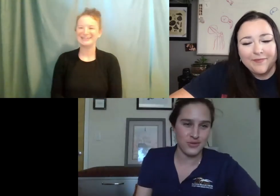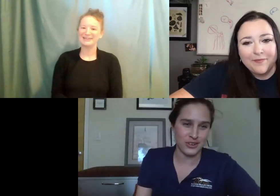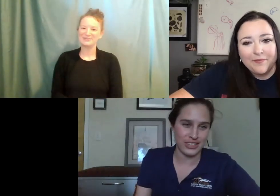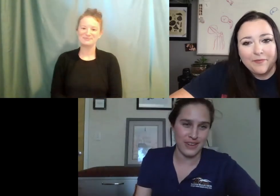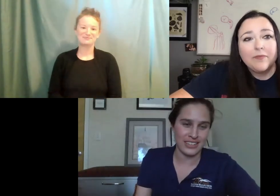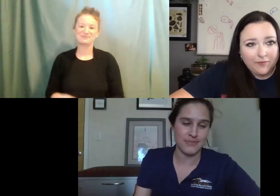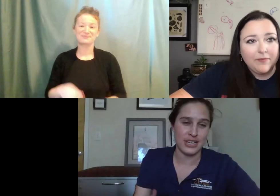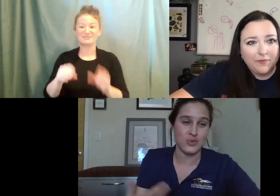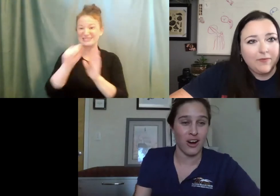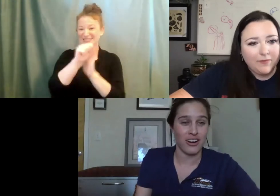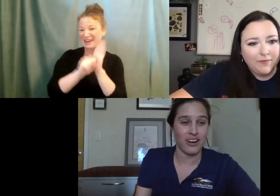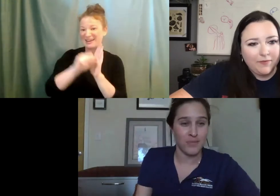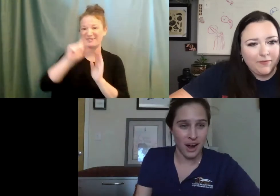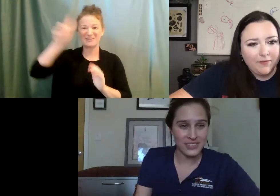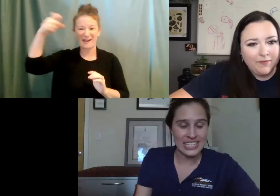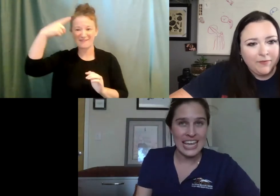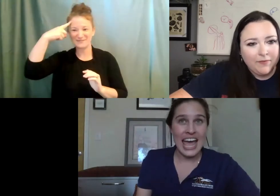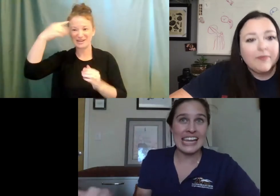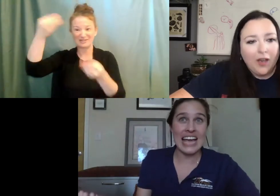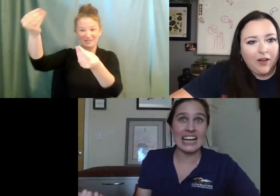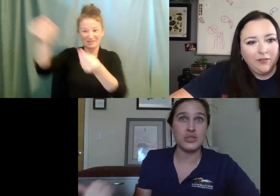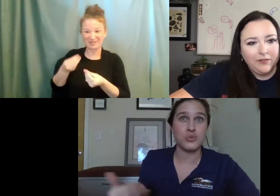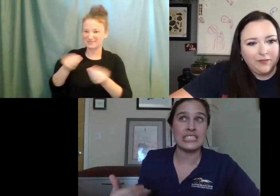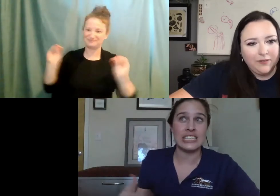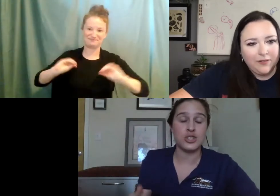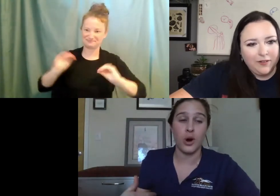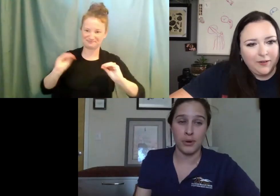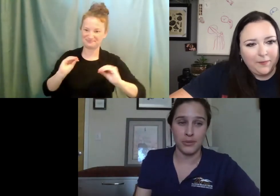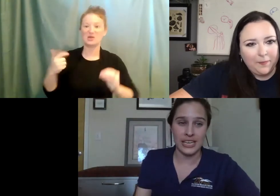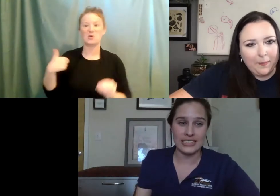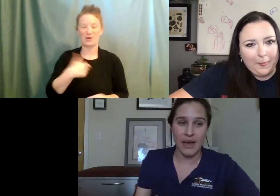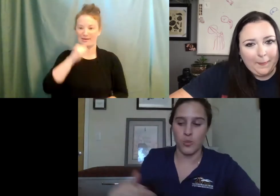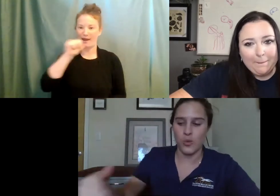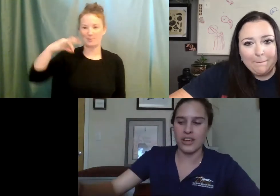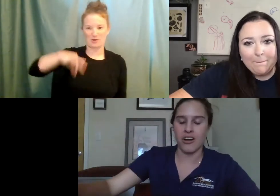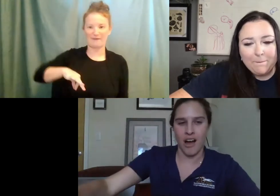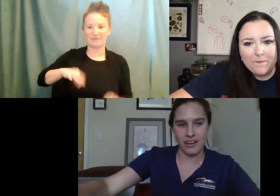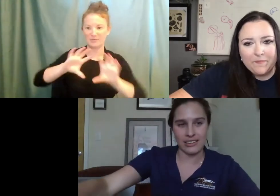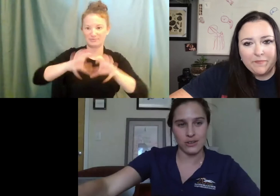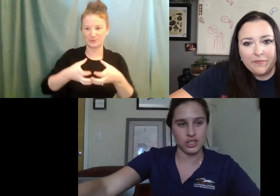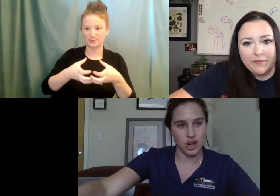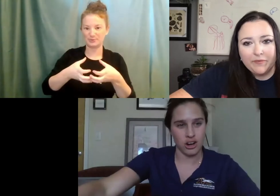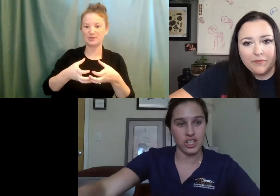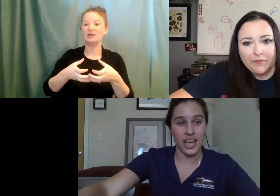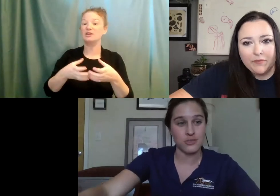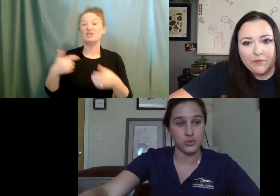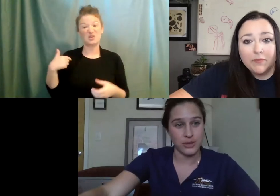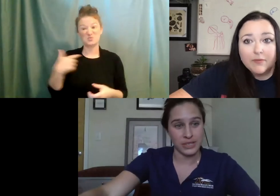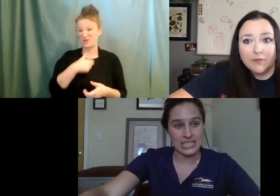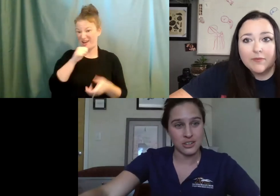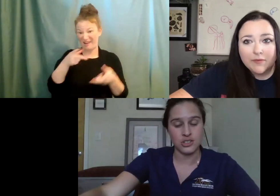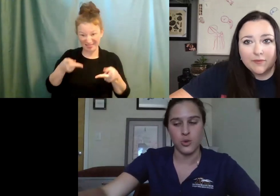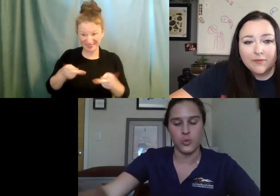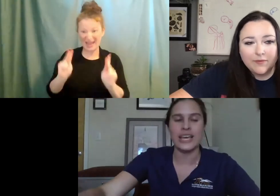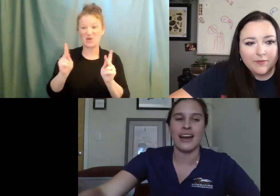state or federally funded because we are a nonprofit and it's actually written into our permits that we are not allowed to charge as